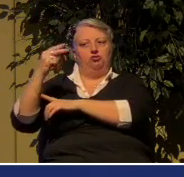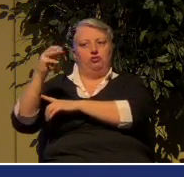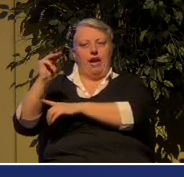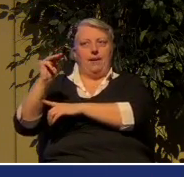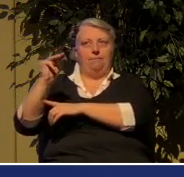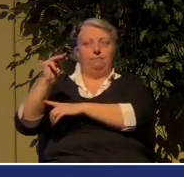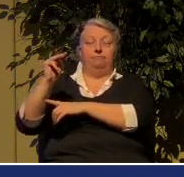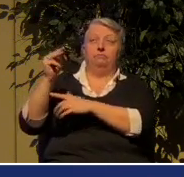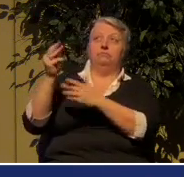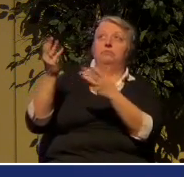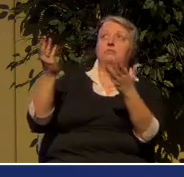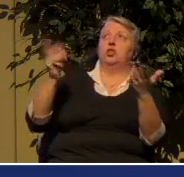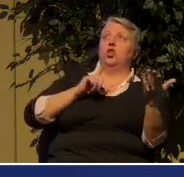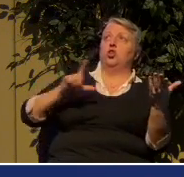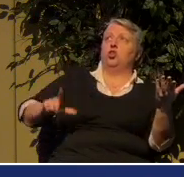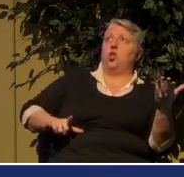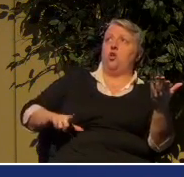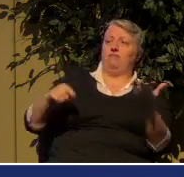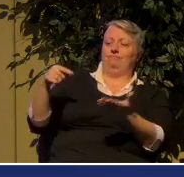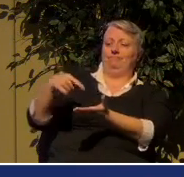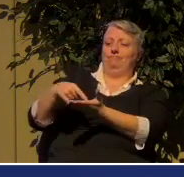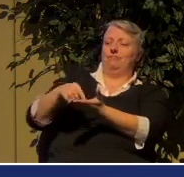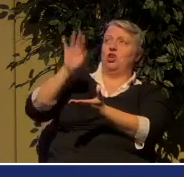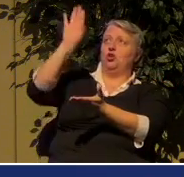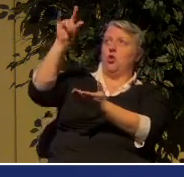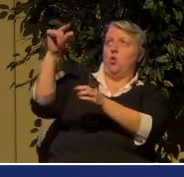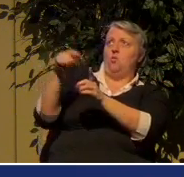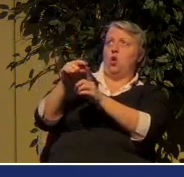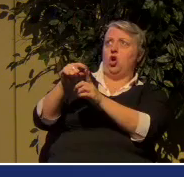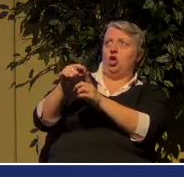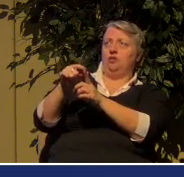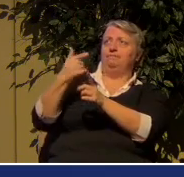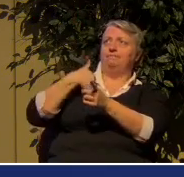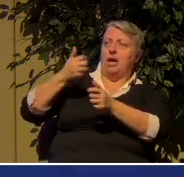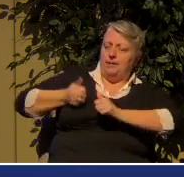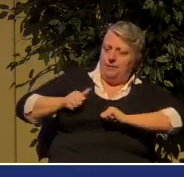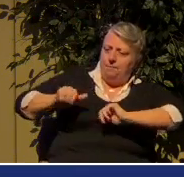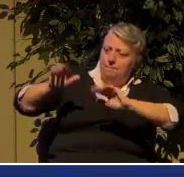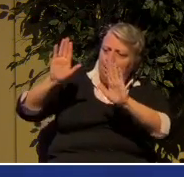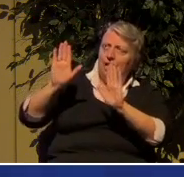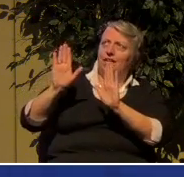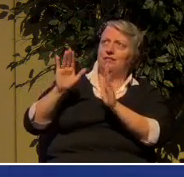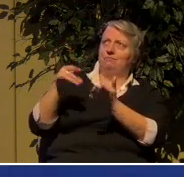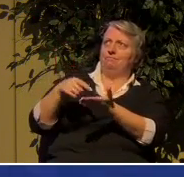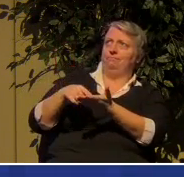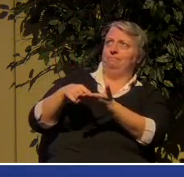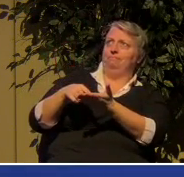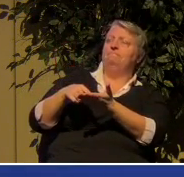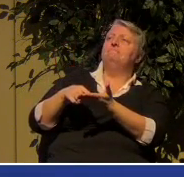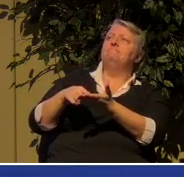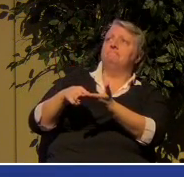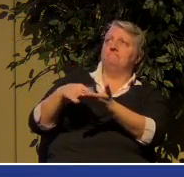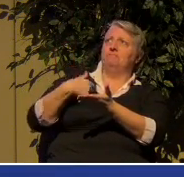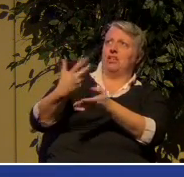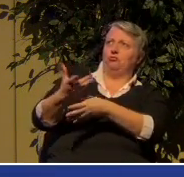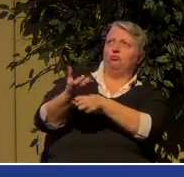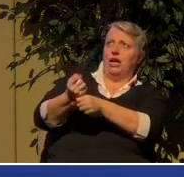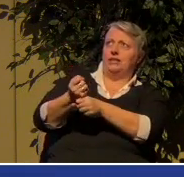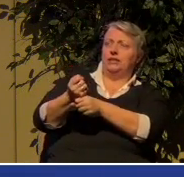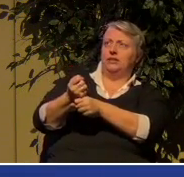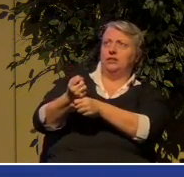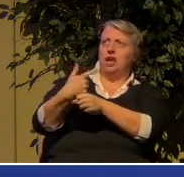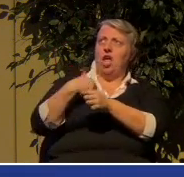I submit to it. I trust it. And I want to lead my life on the basis